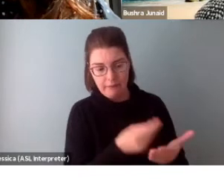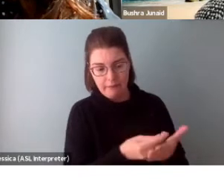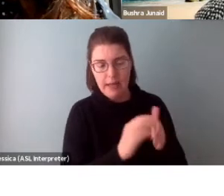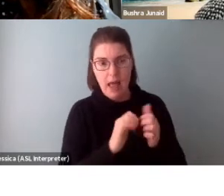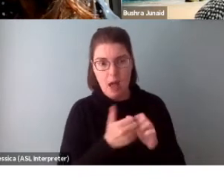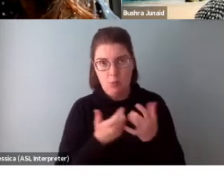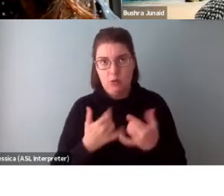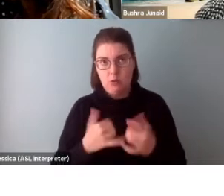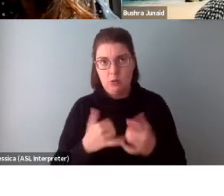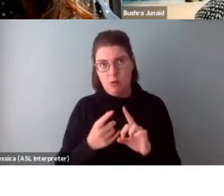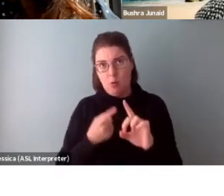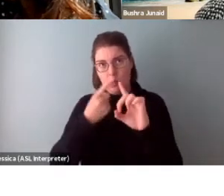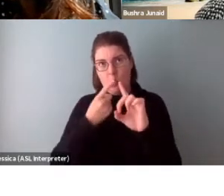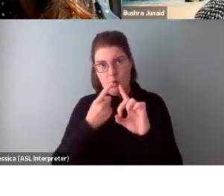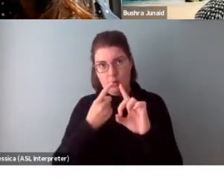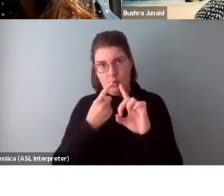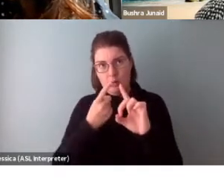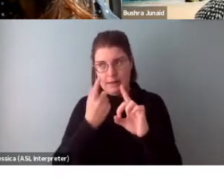towards your goals?